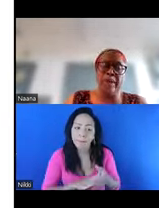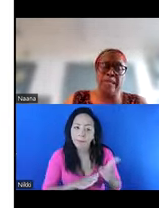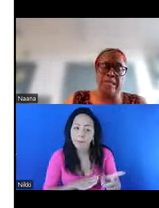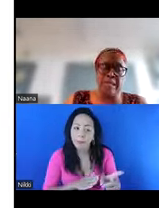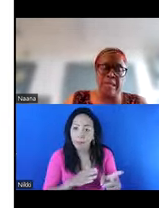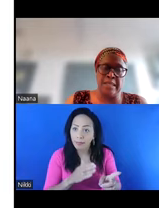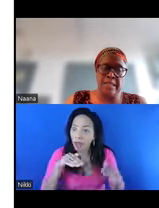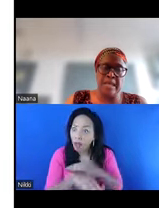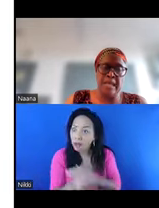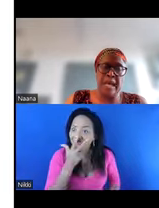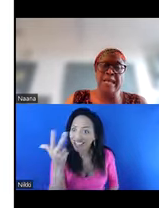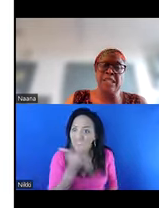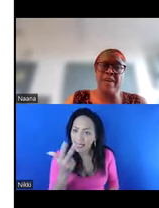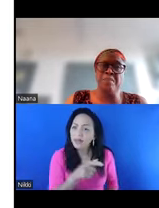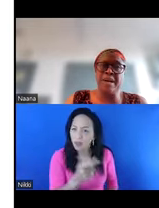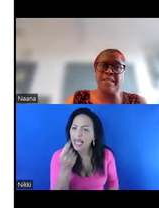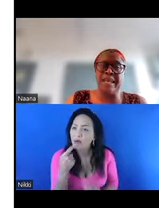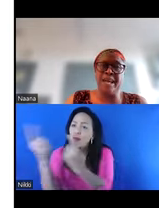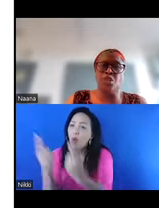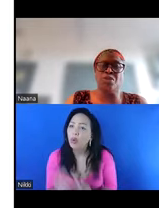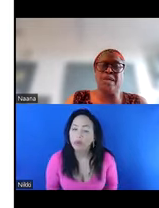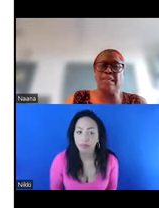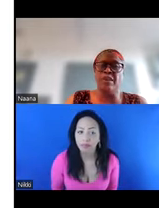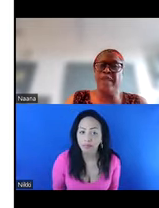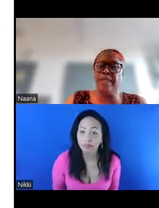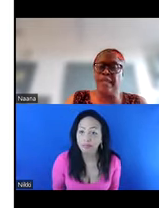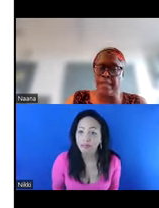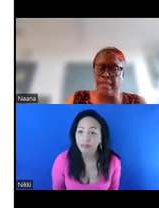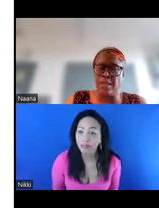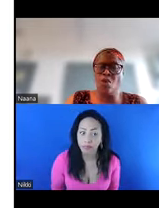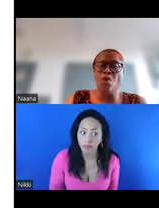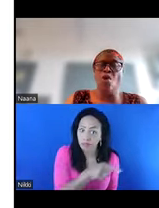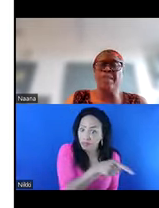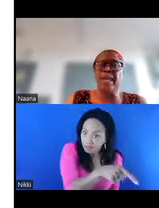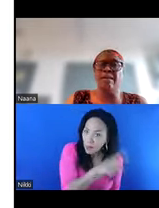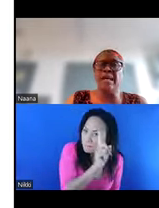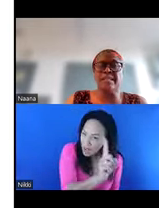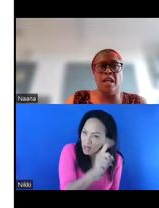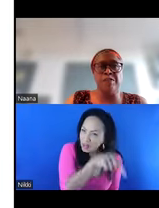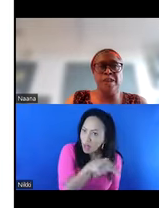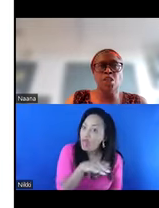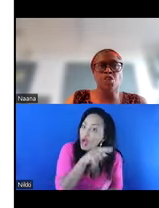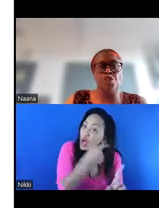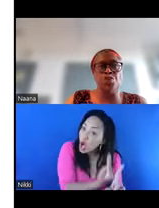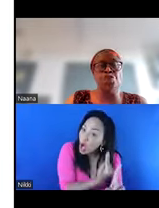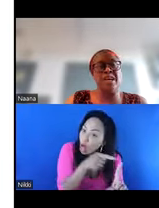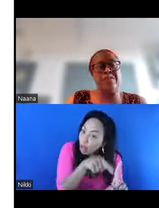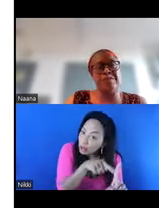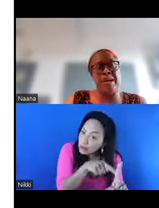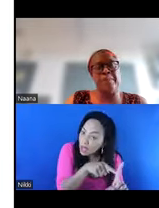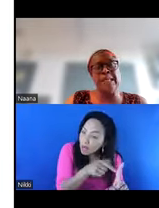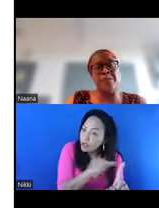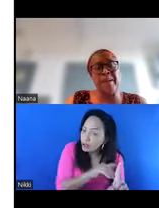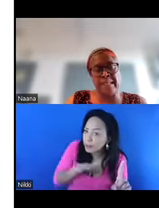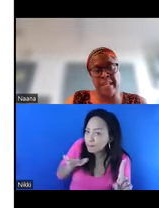below 18 years. And it's very much that the girl should herself indicate or the girl herself should, you should